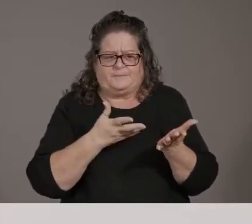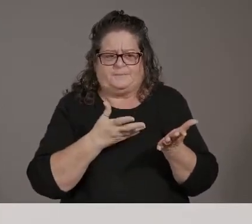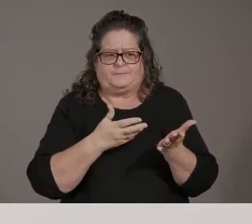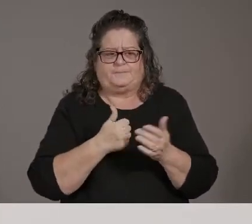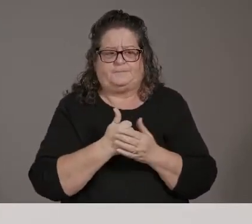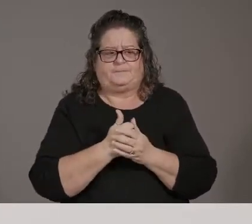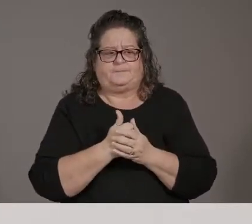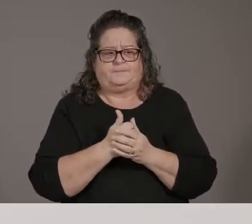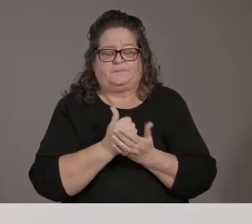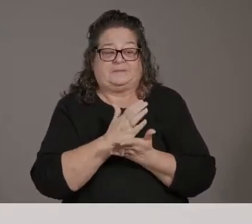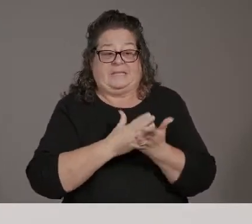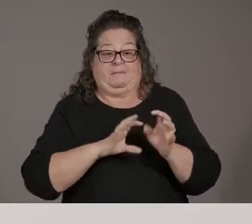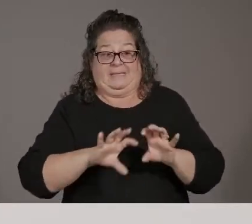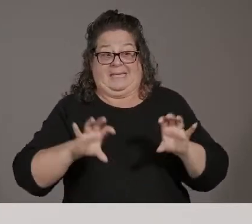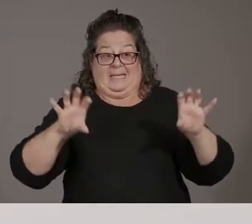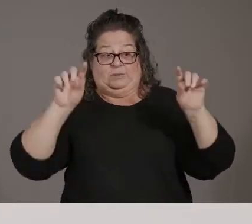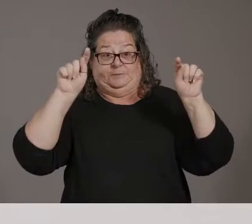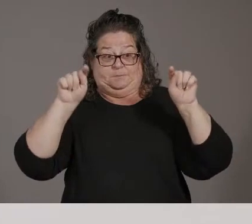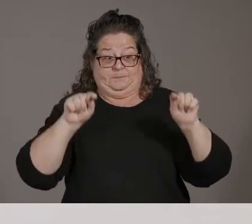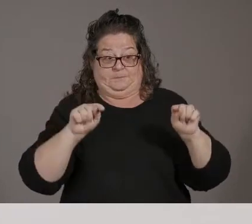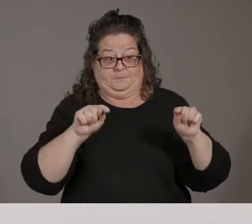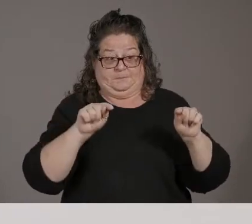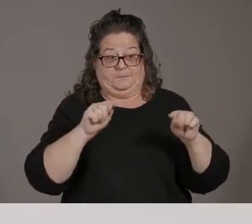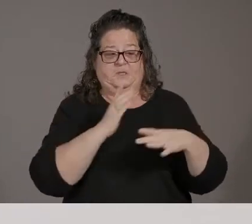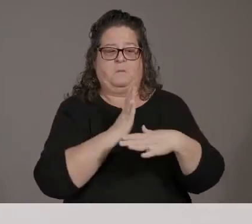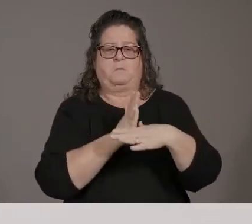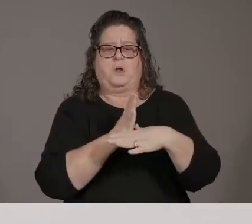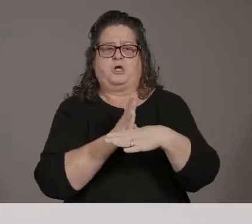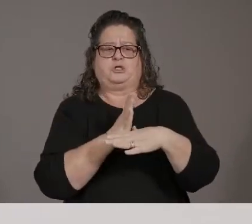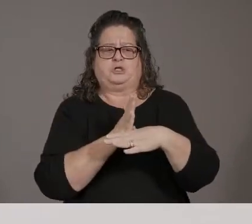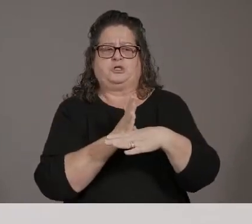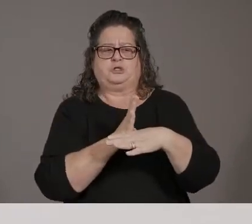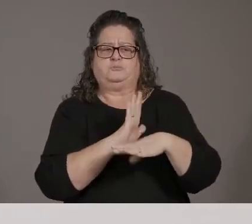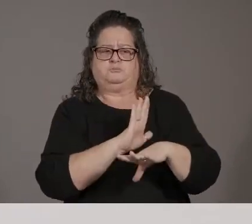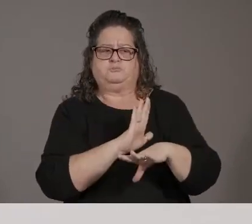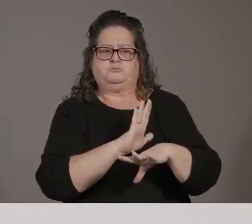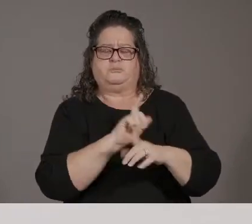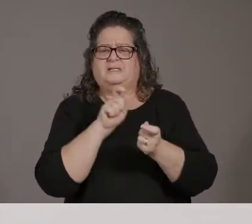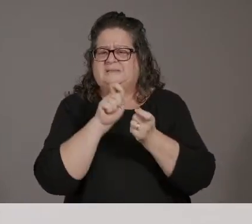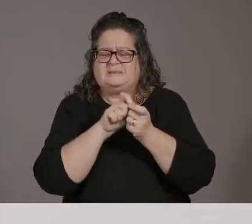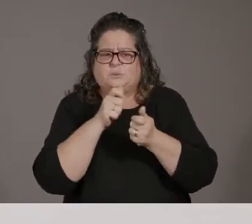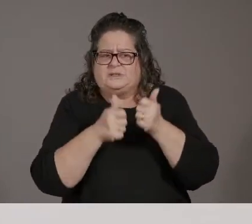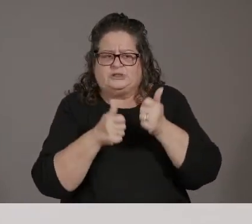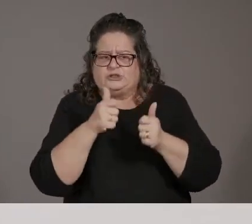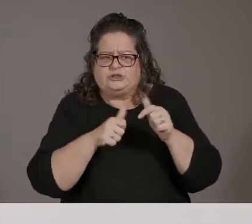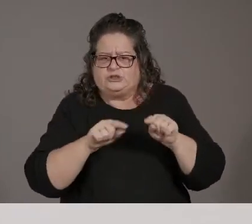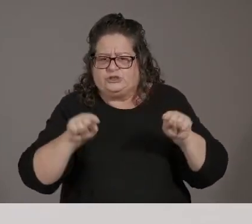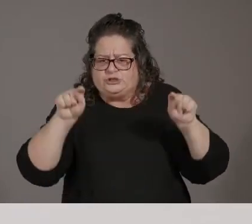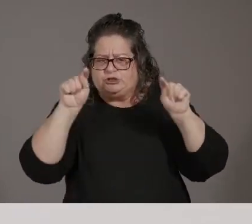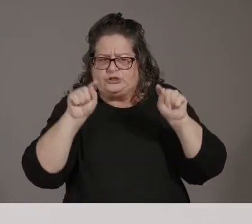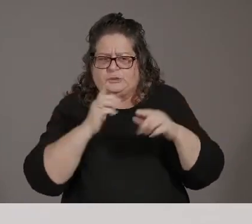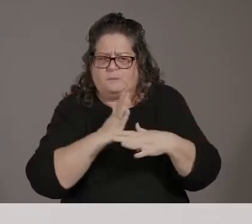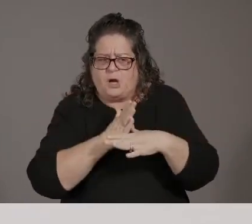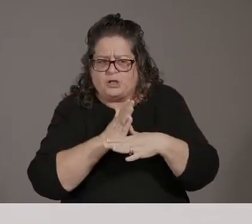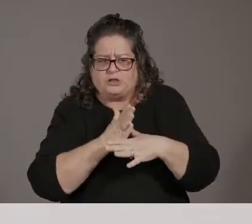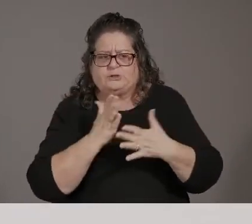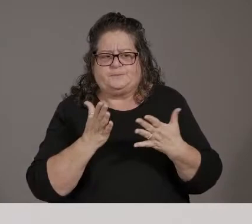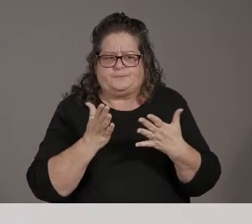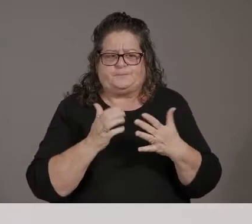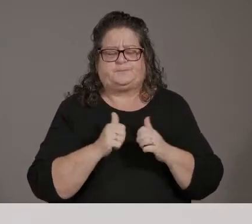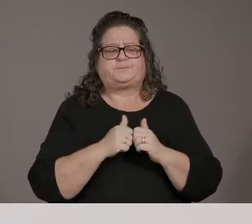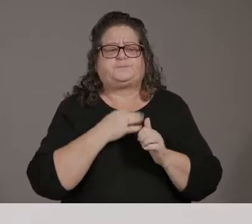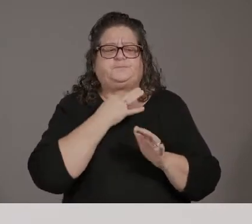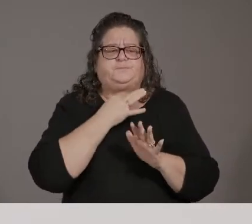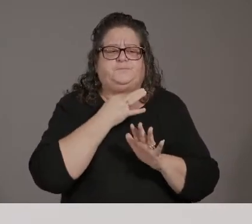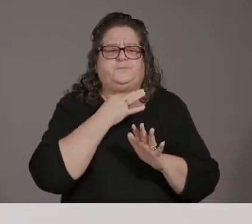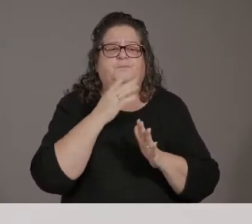matter phase. Please specify which one of those are. And, um, if you can talk about what using restrictions, like exactly what that would look like.